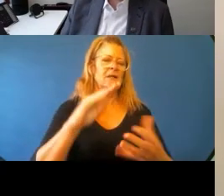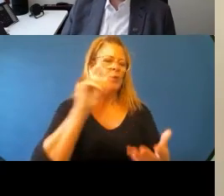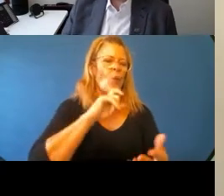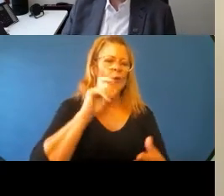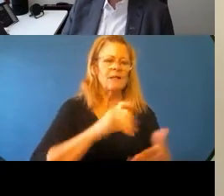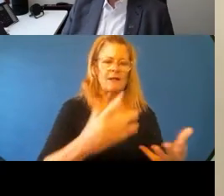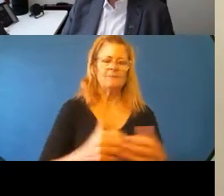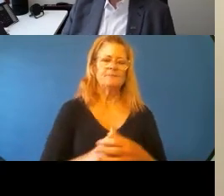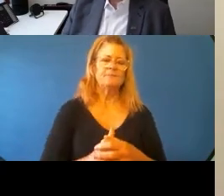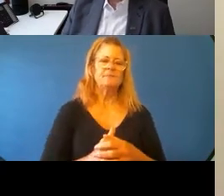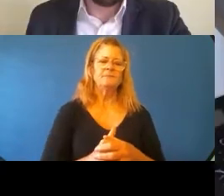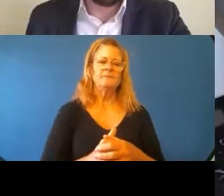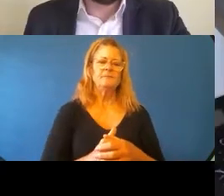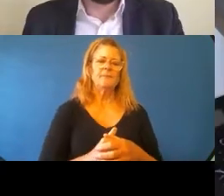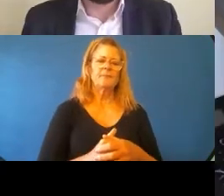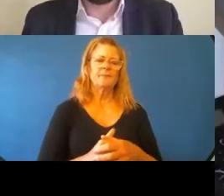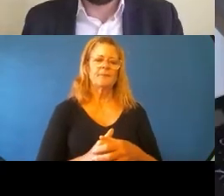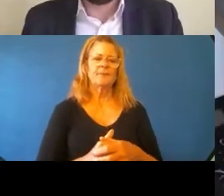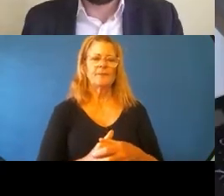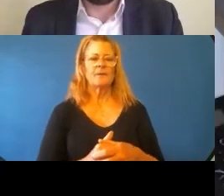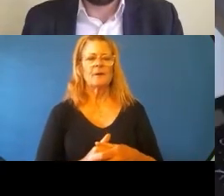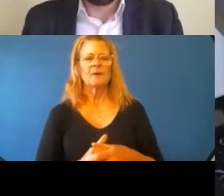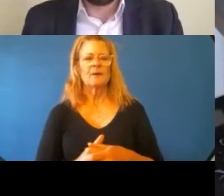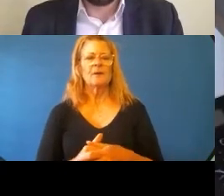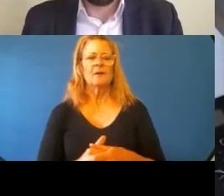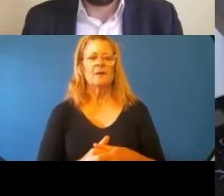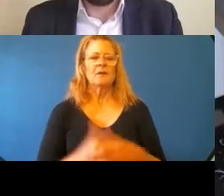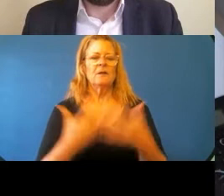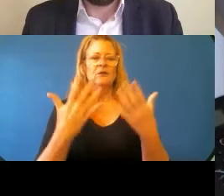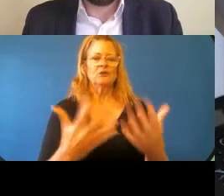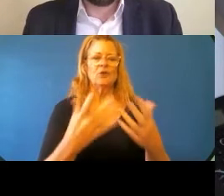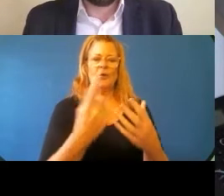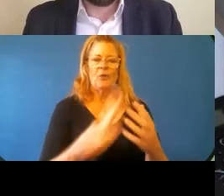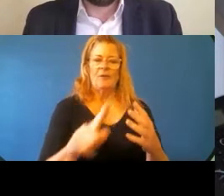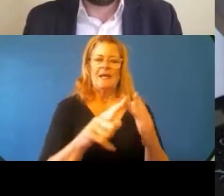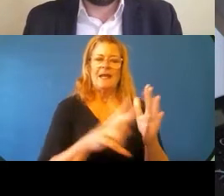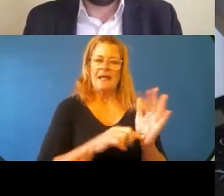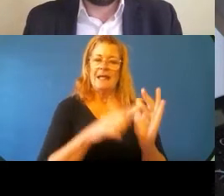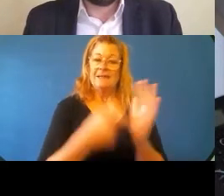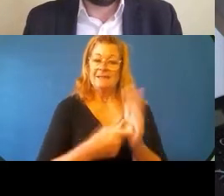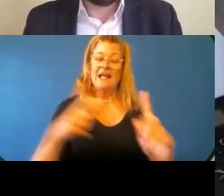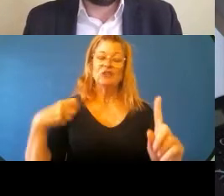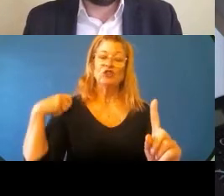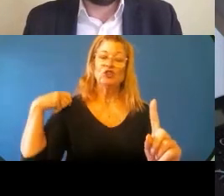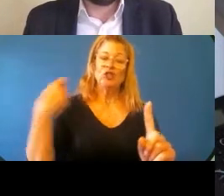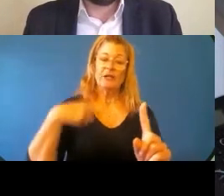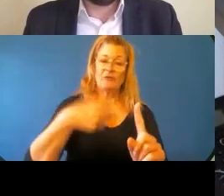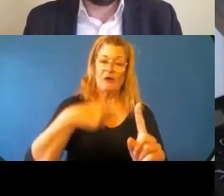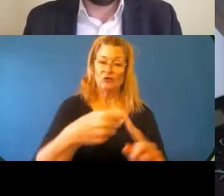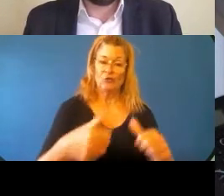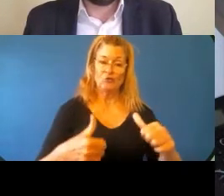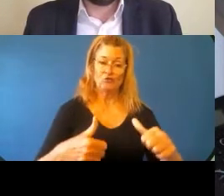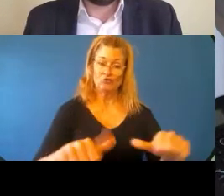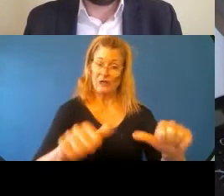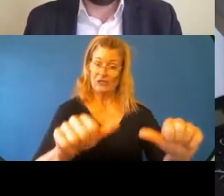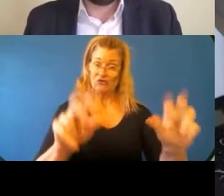achieving? So the intergenerational strategy, which has been a